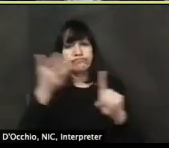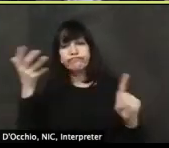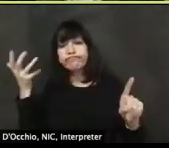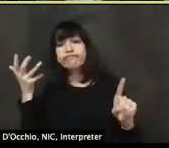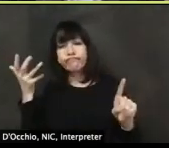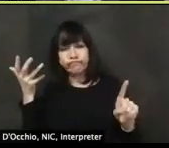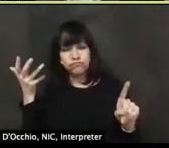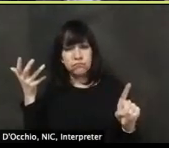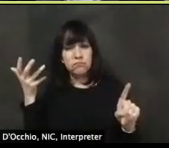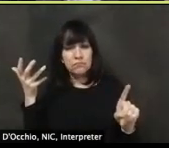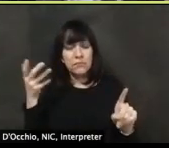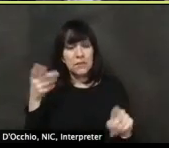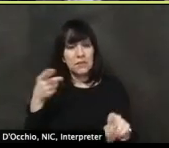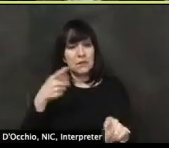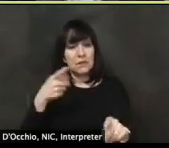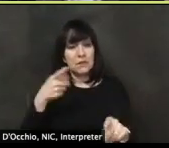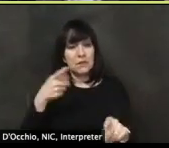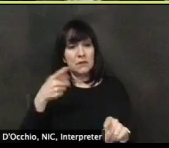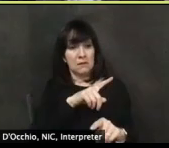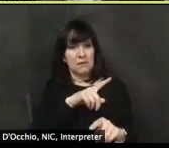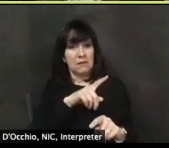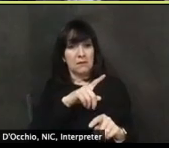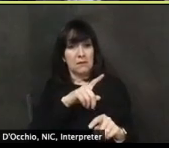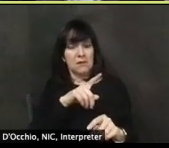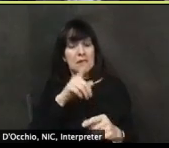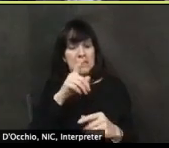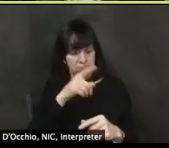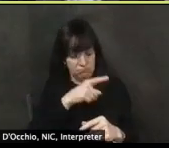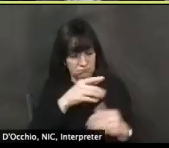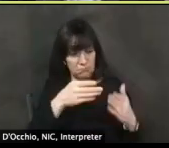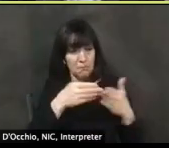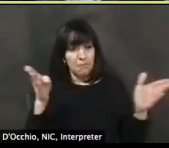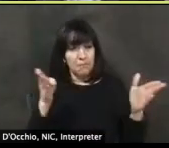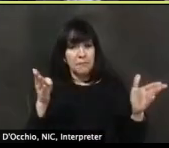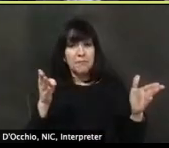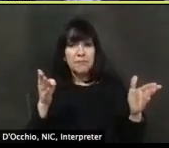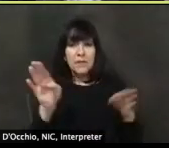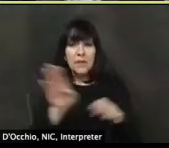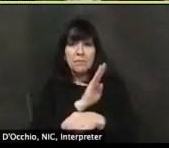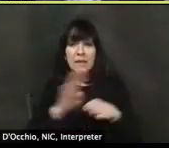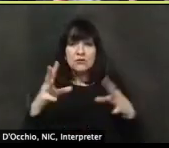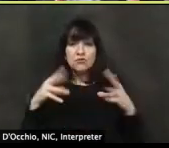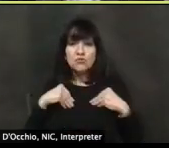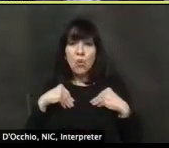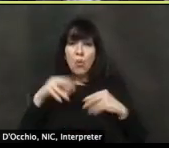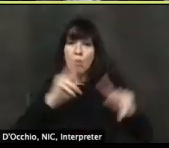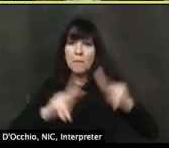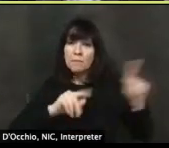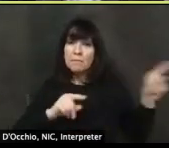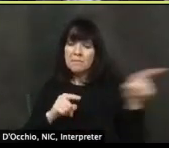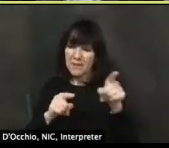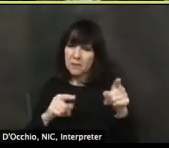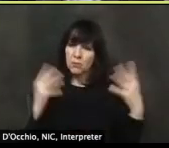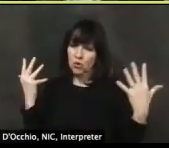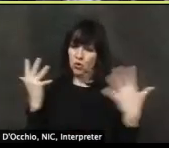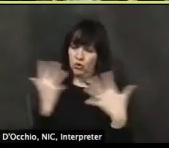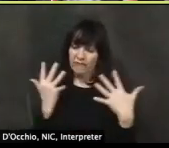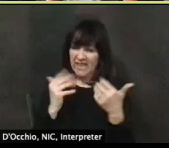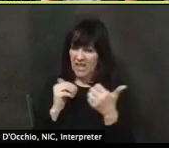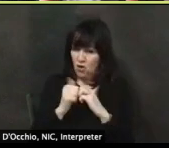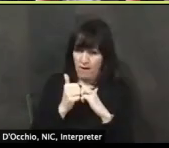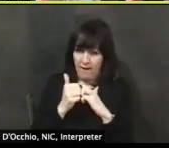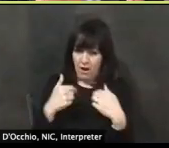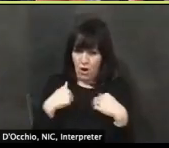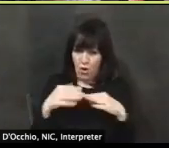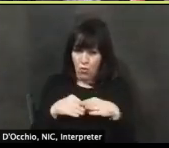fear of business owners. Um, I think we hear it from the general public too. Um, and I think it's critically, that's why it's critically important, uh, that